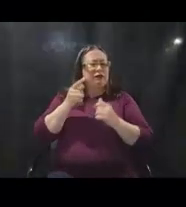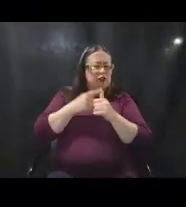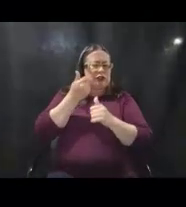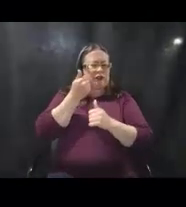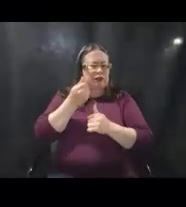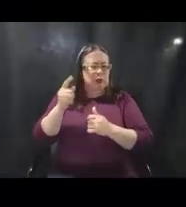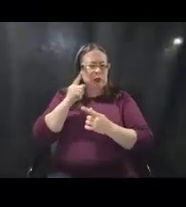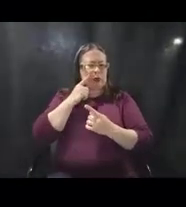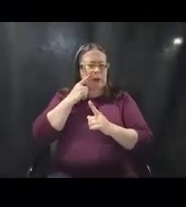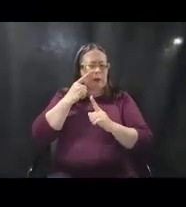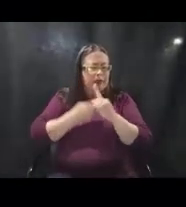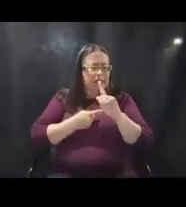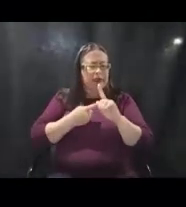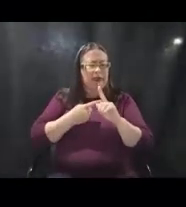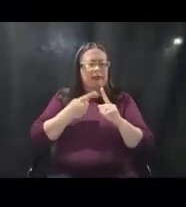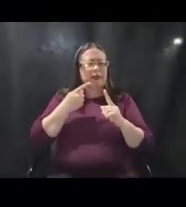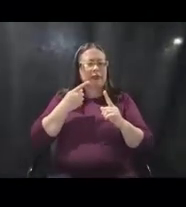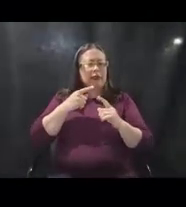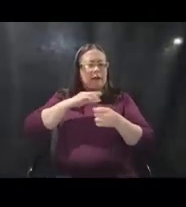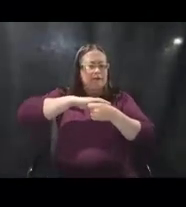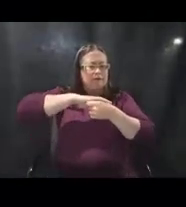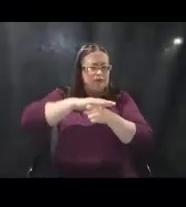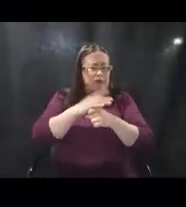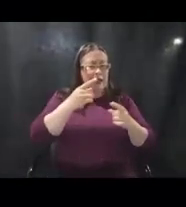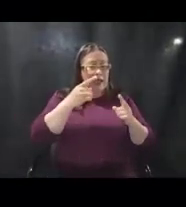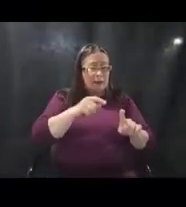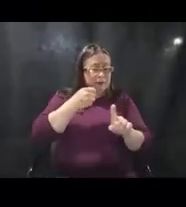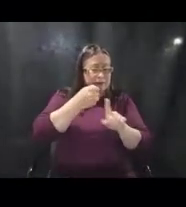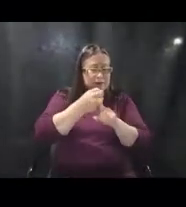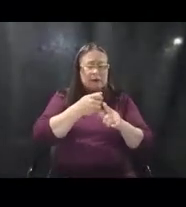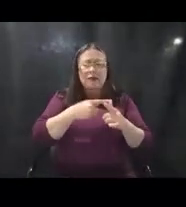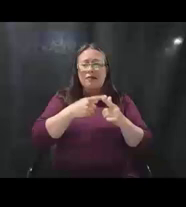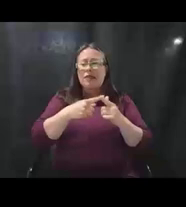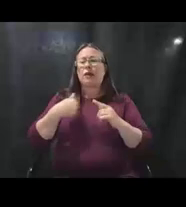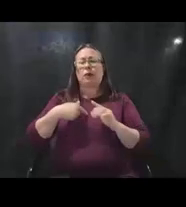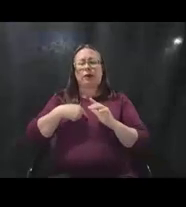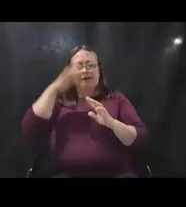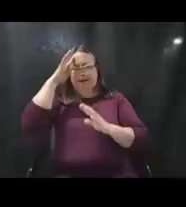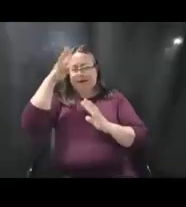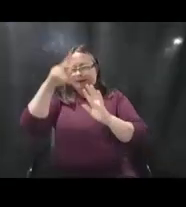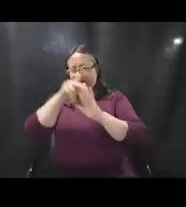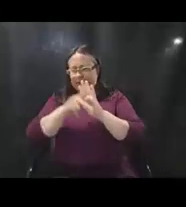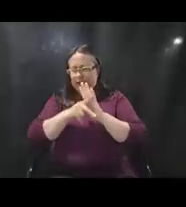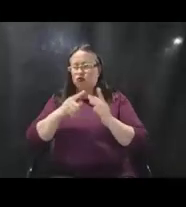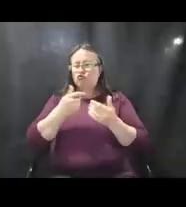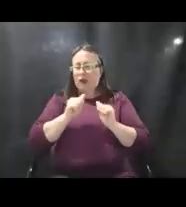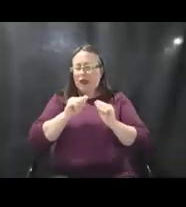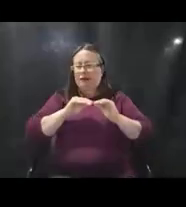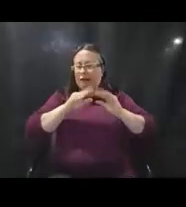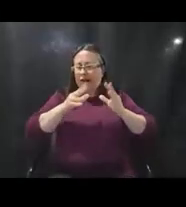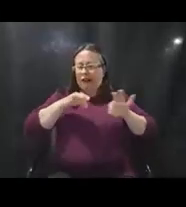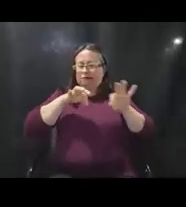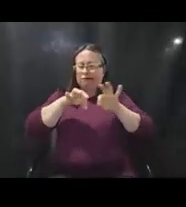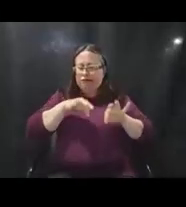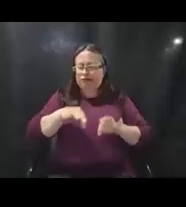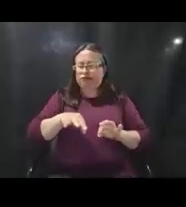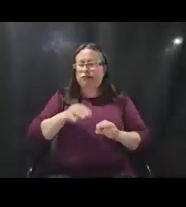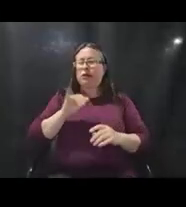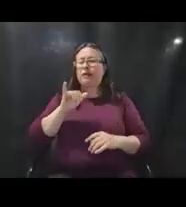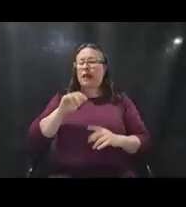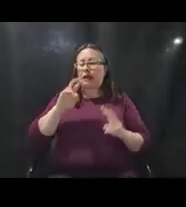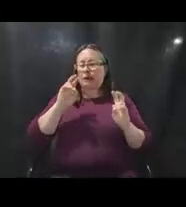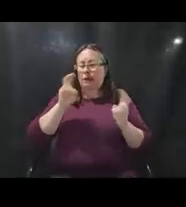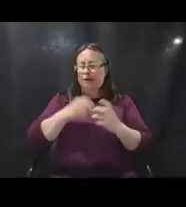of the pandemic. And public assistance developed this policy to try to clarify that issue. And basically